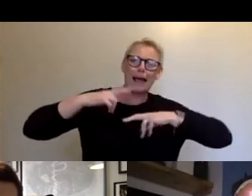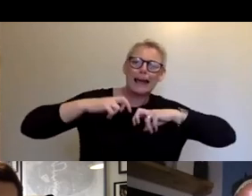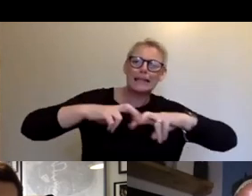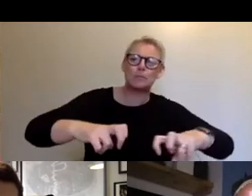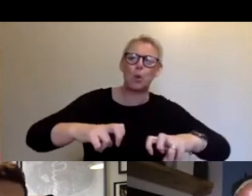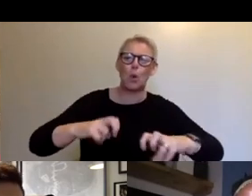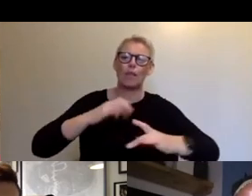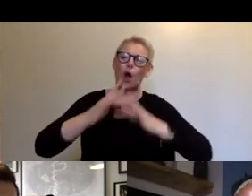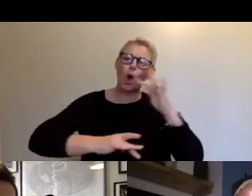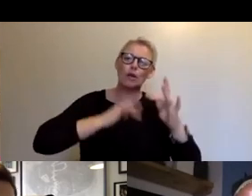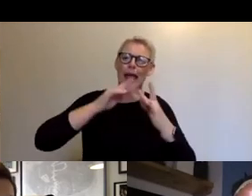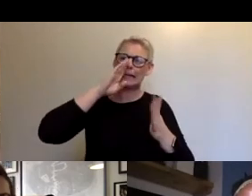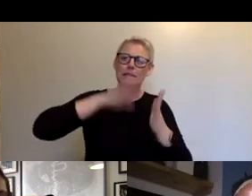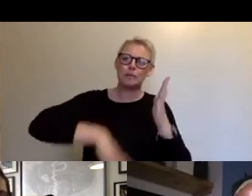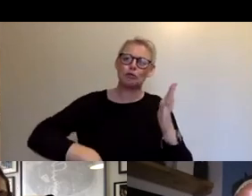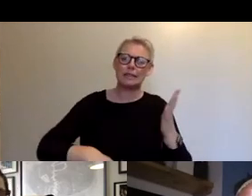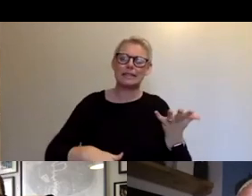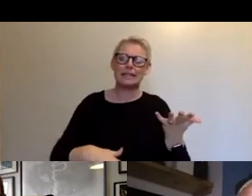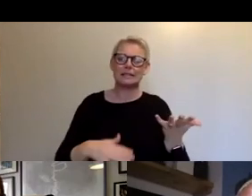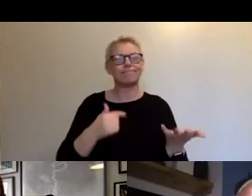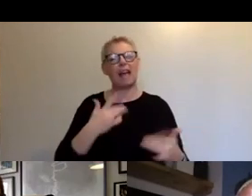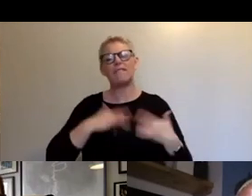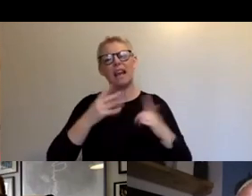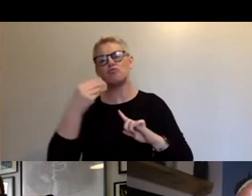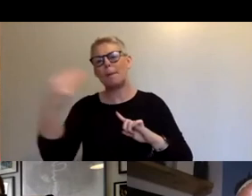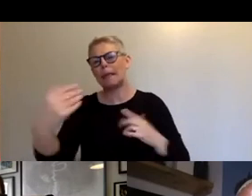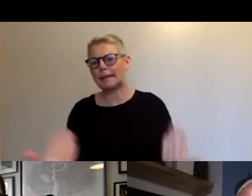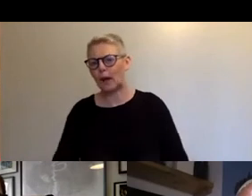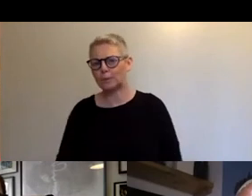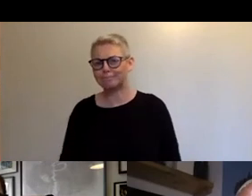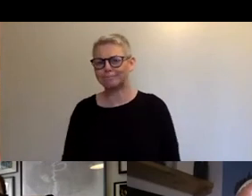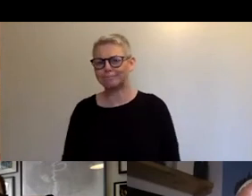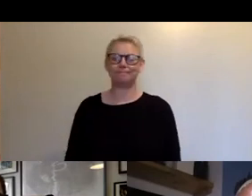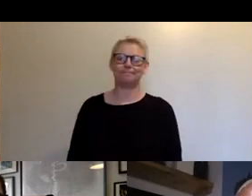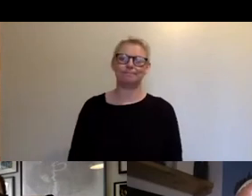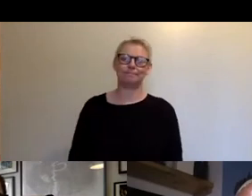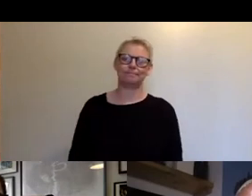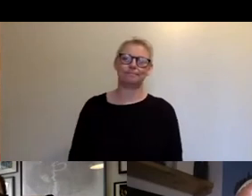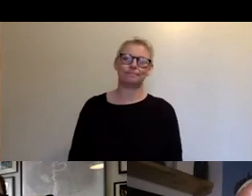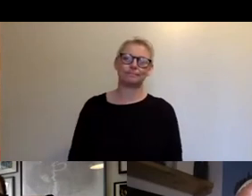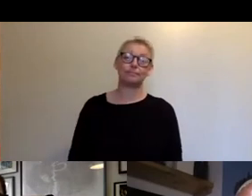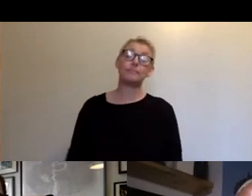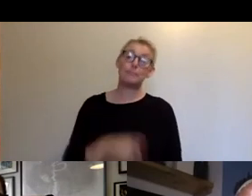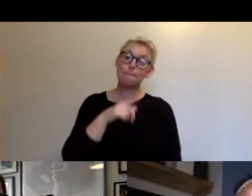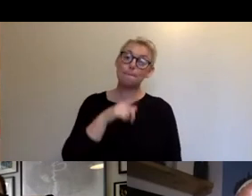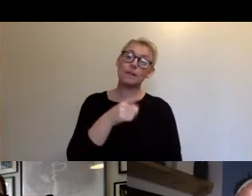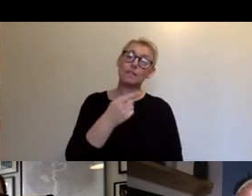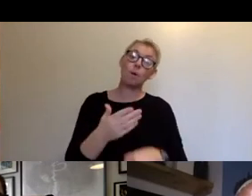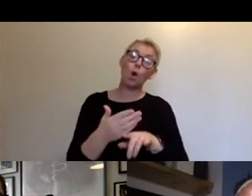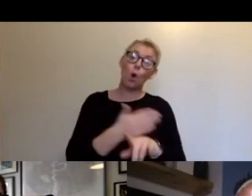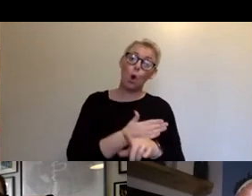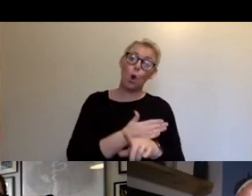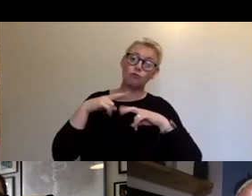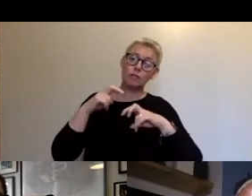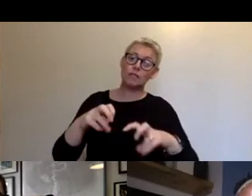thinking a lot about is, um, the early research that watershed did with HP labs. Right. Yeah. was like 12 years ago. And, and